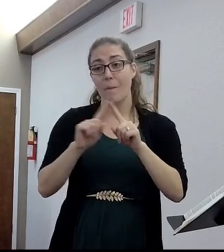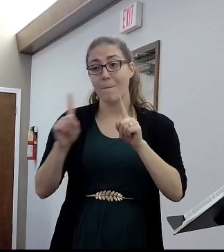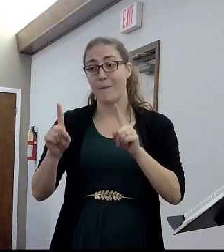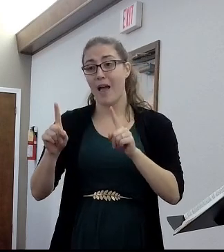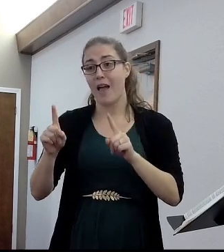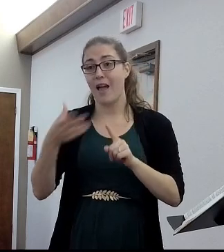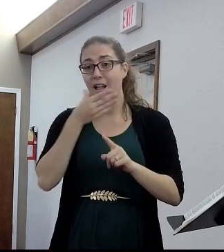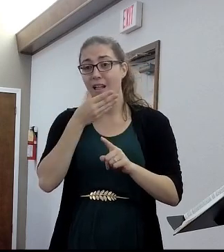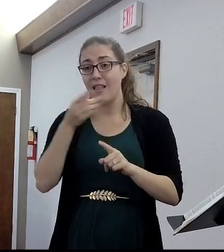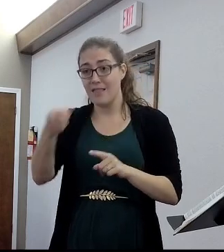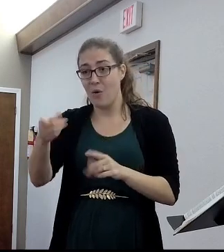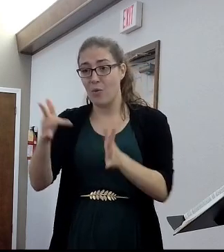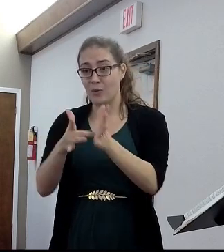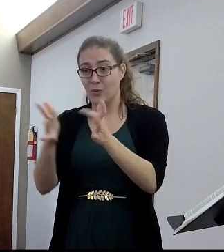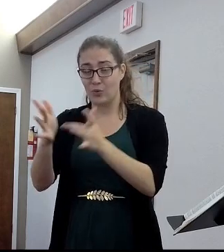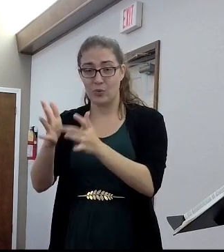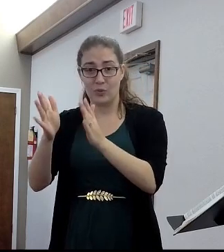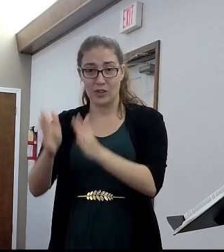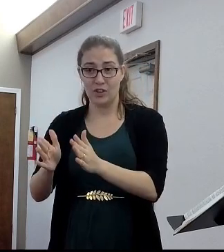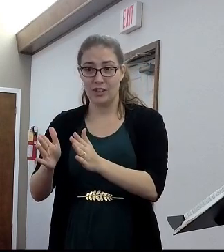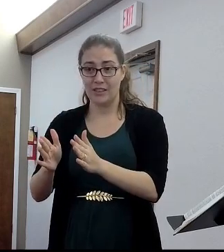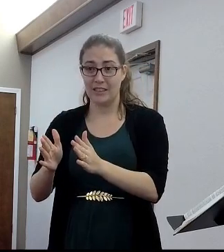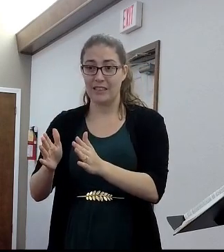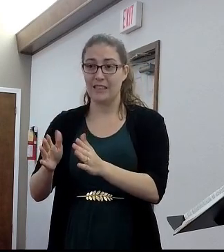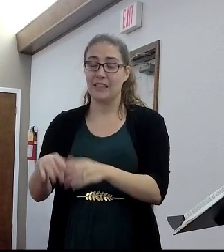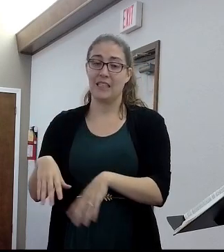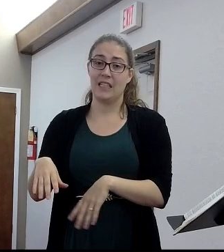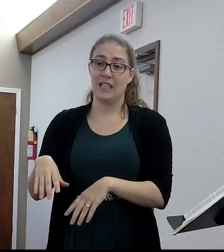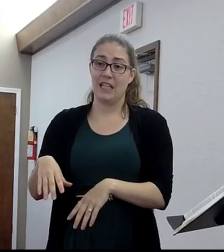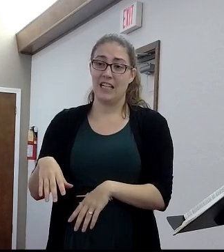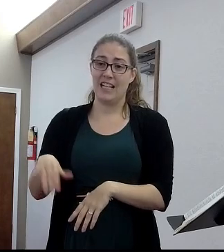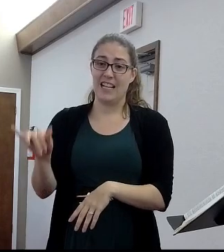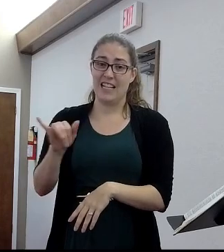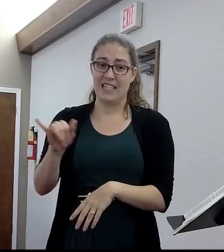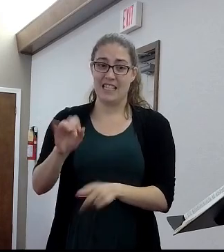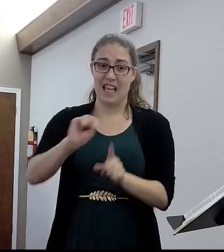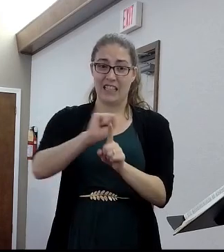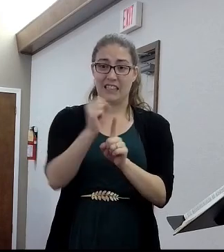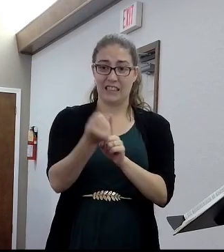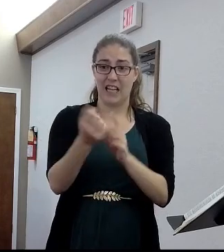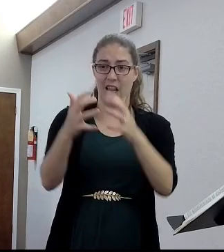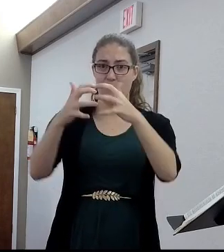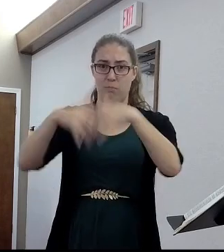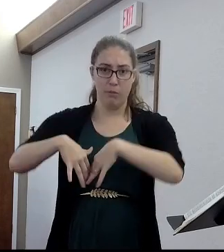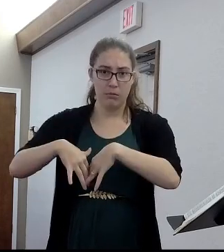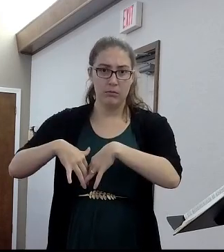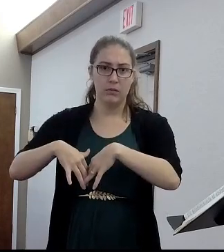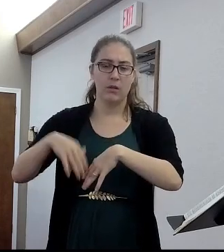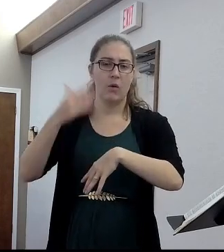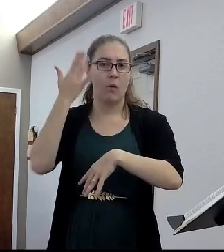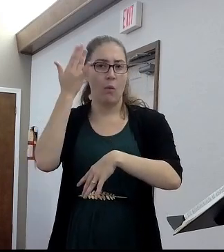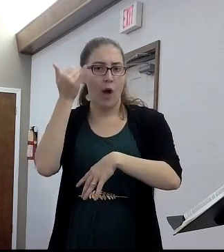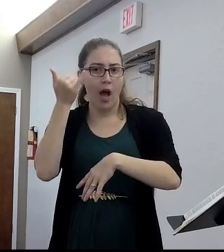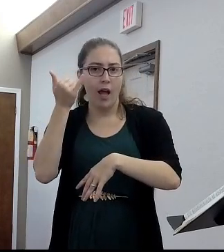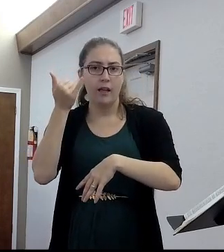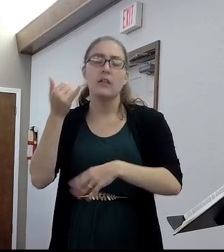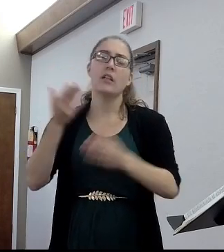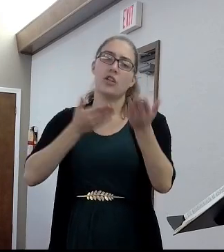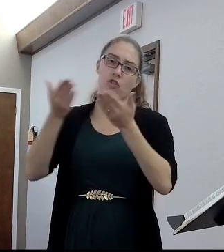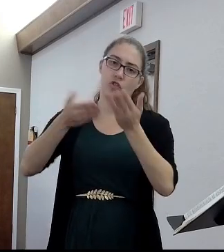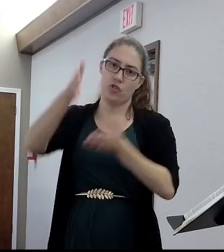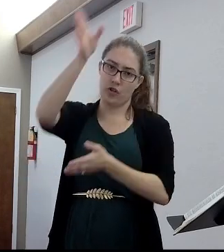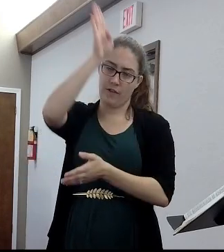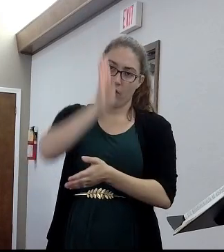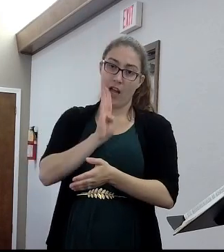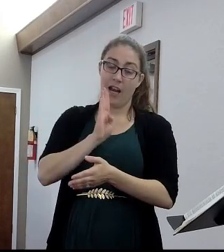it might as well have been broken because they decided they'd serve God. And if they were going to be covetous, they would